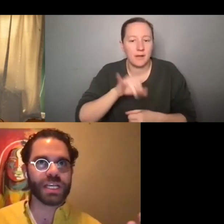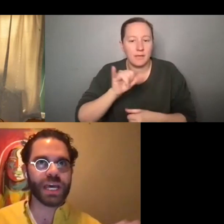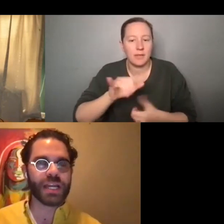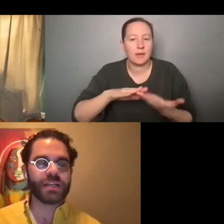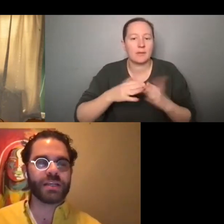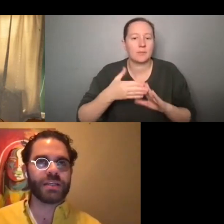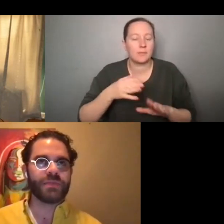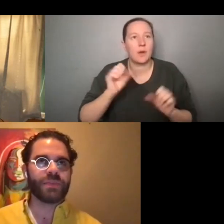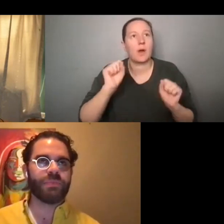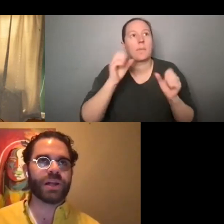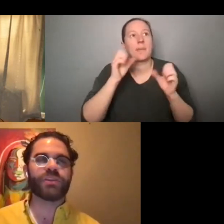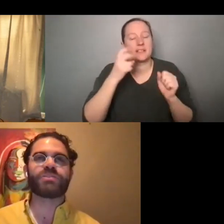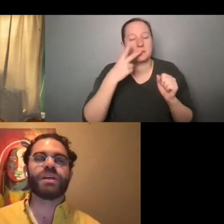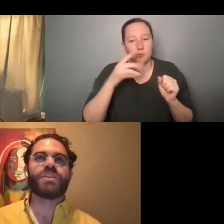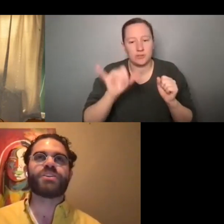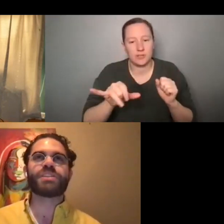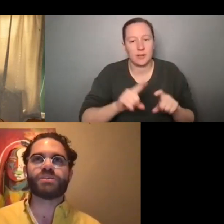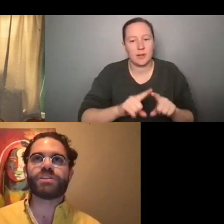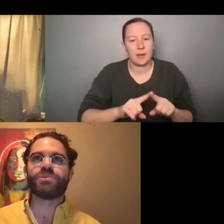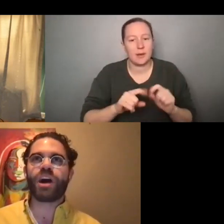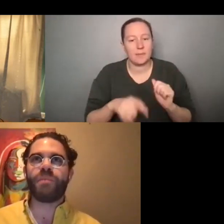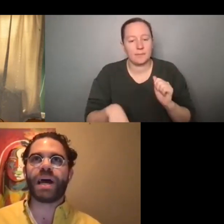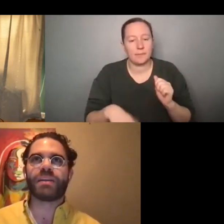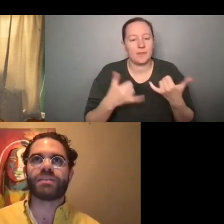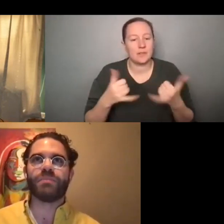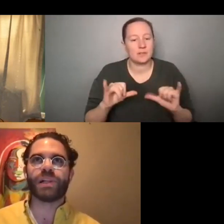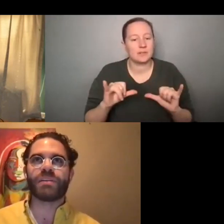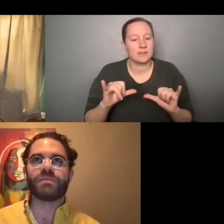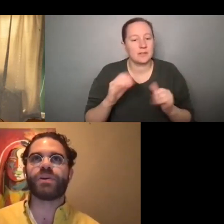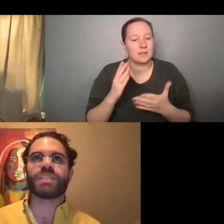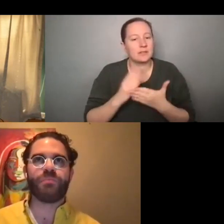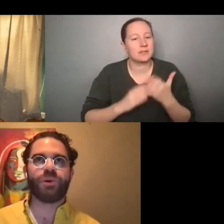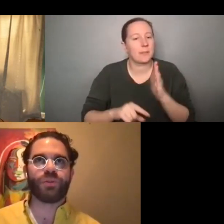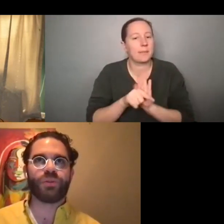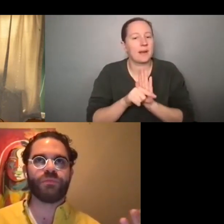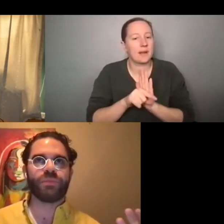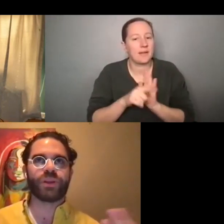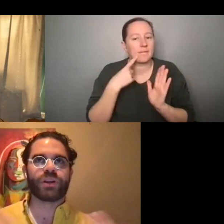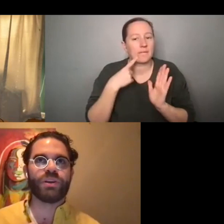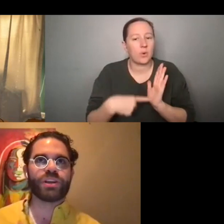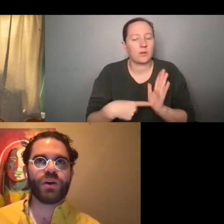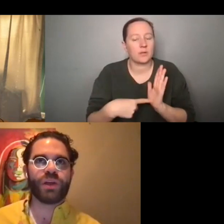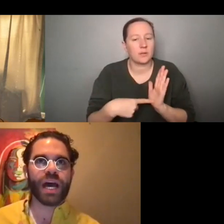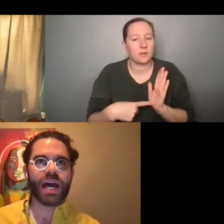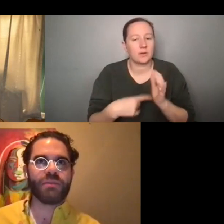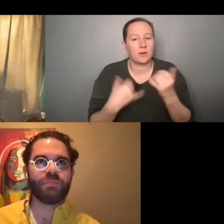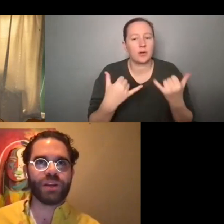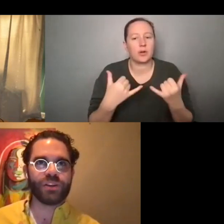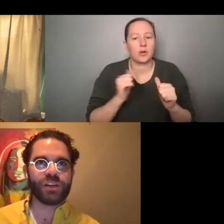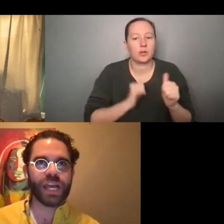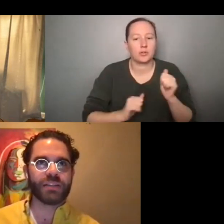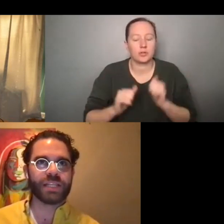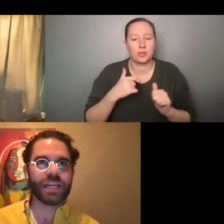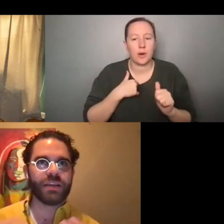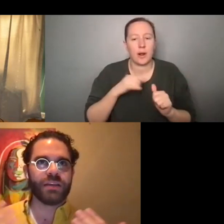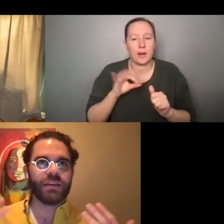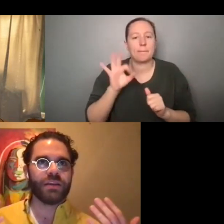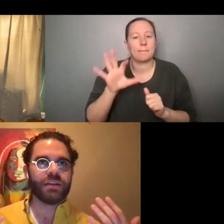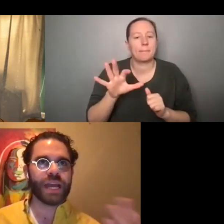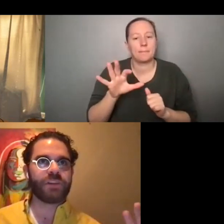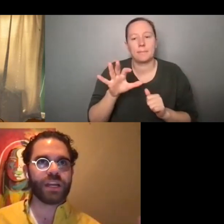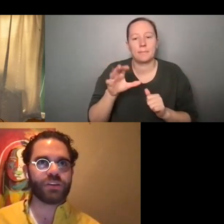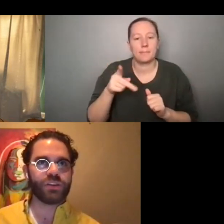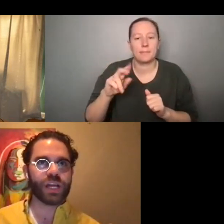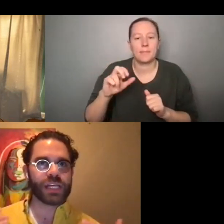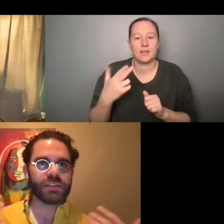so great to see that, but there's still some drawback in some places. For example, the, the current show that I am pitching has a